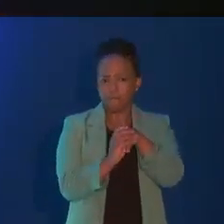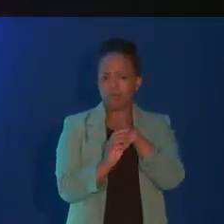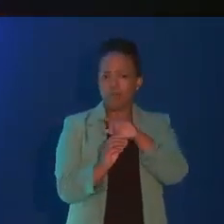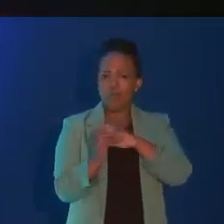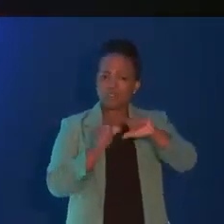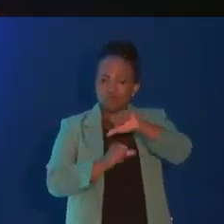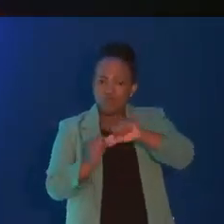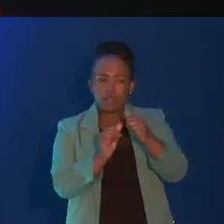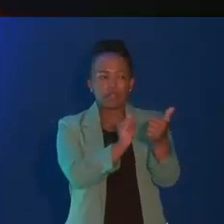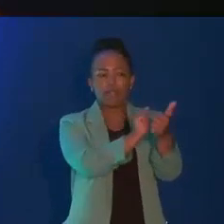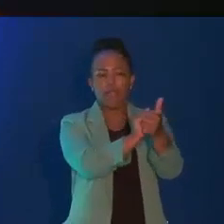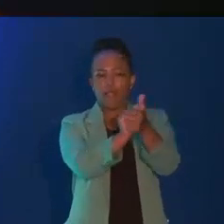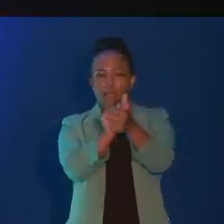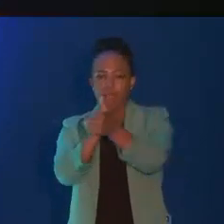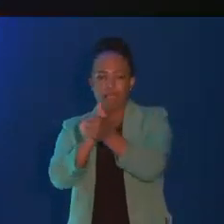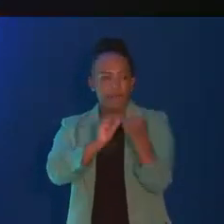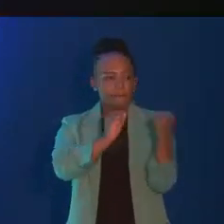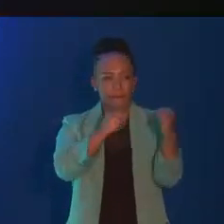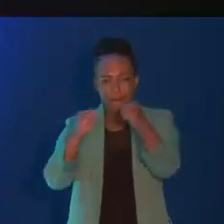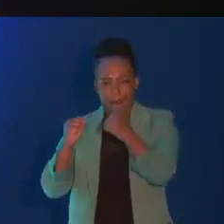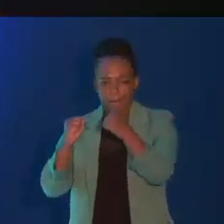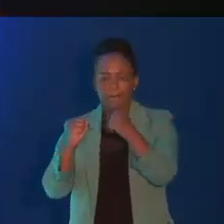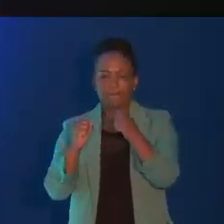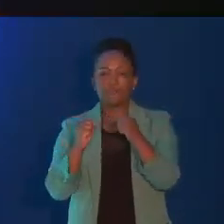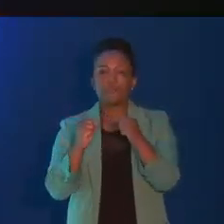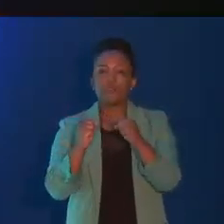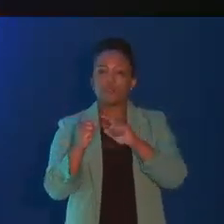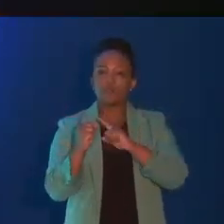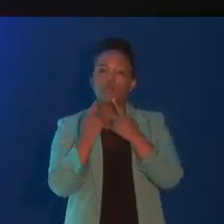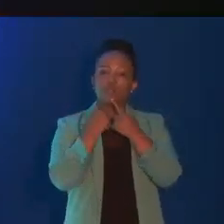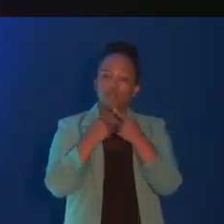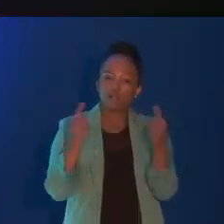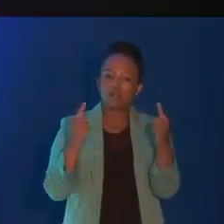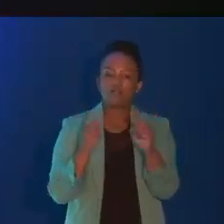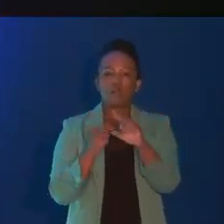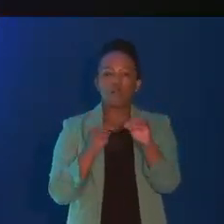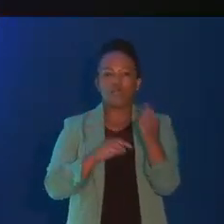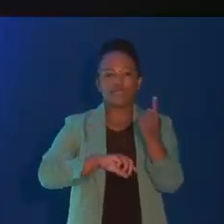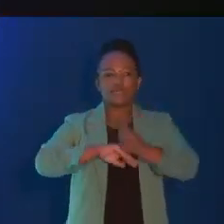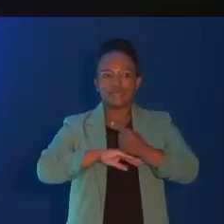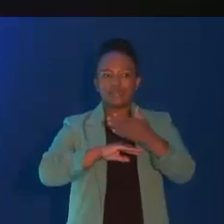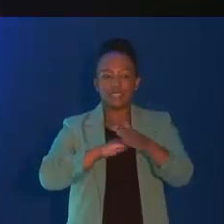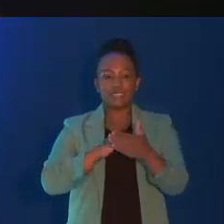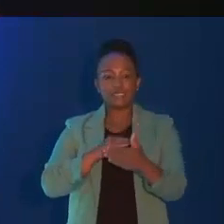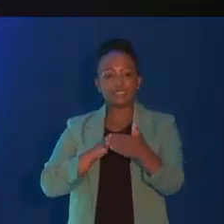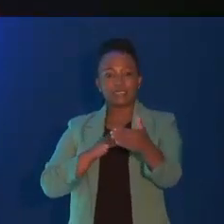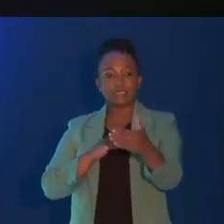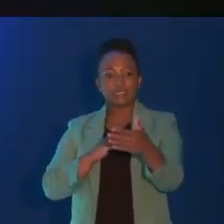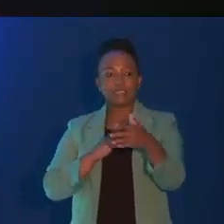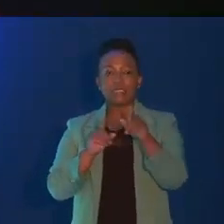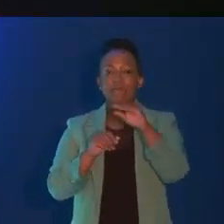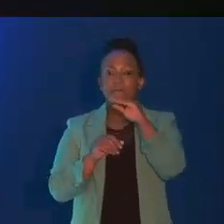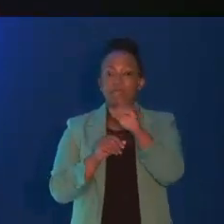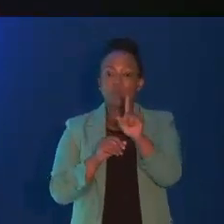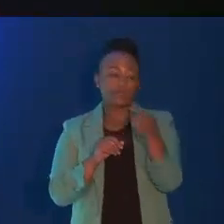social compact, of which will be pronounced 100 days from the State of the Nation address. In other